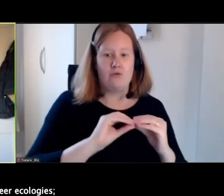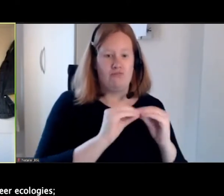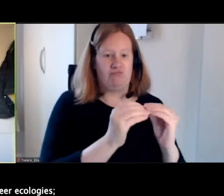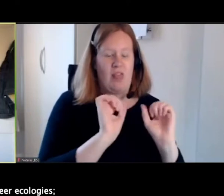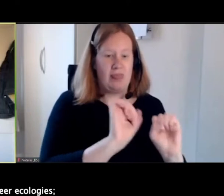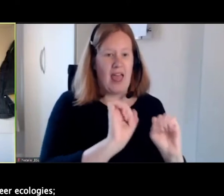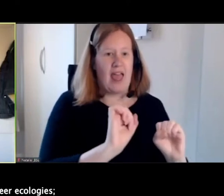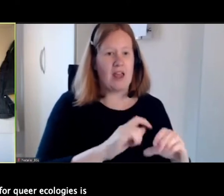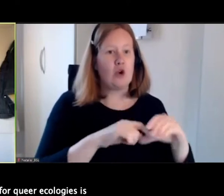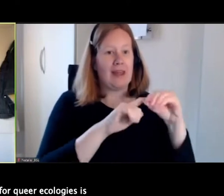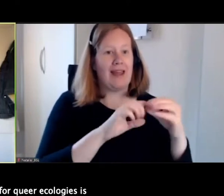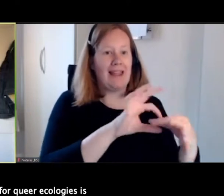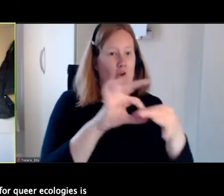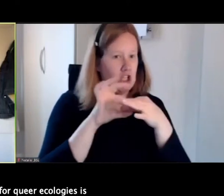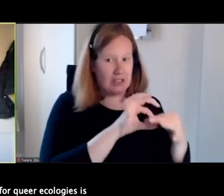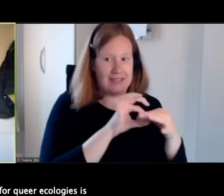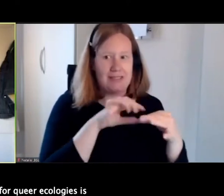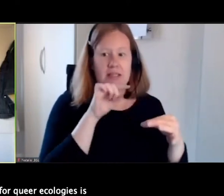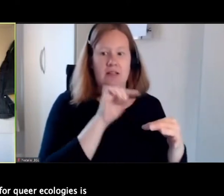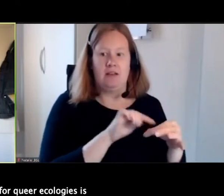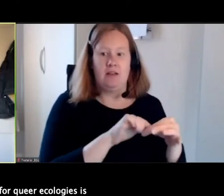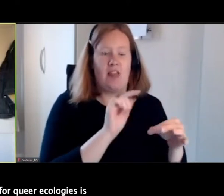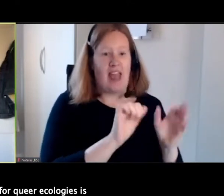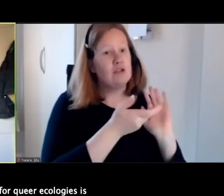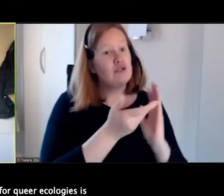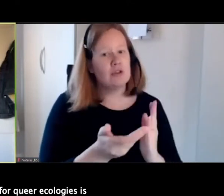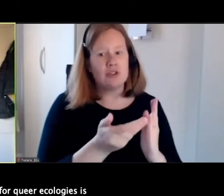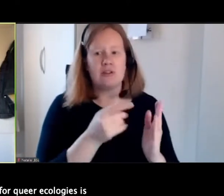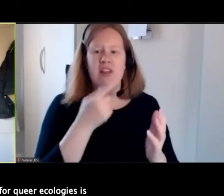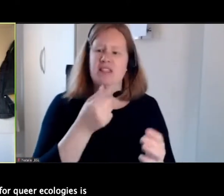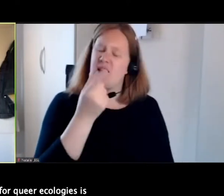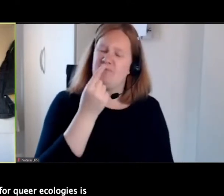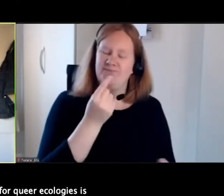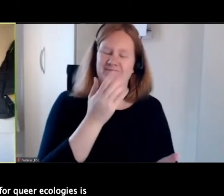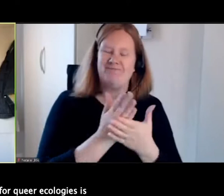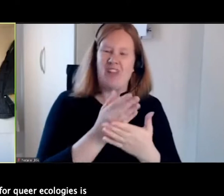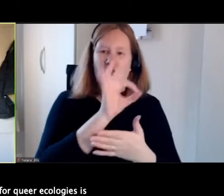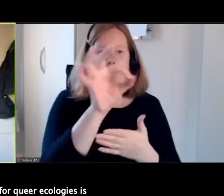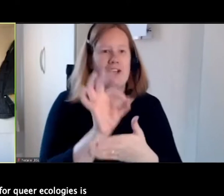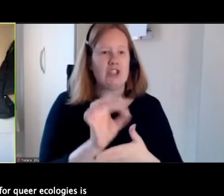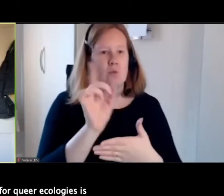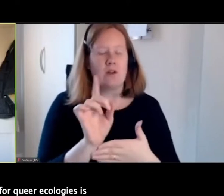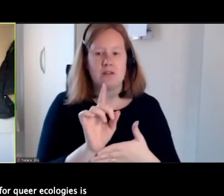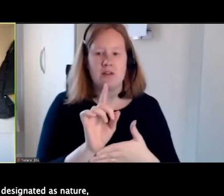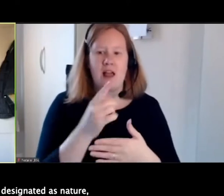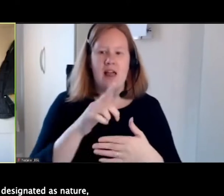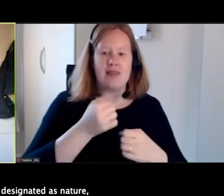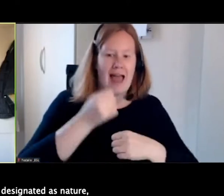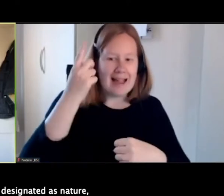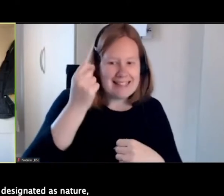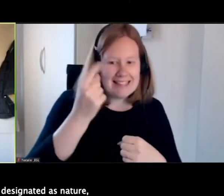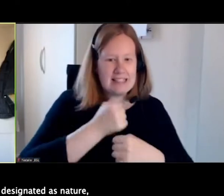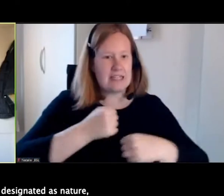key question for queer ecologies is what does it mean that ideas, spaces and